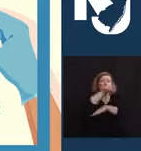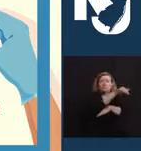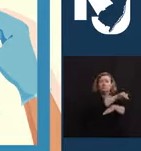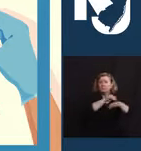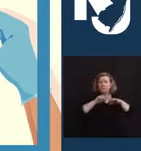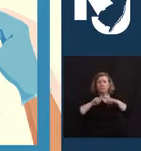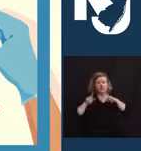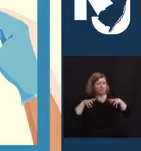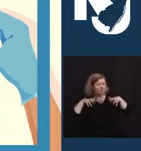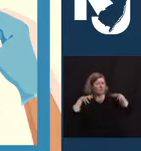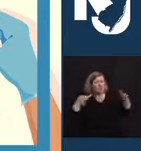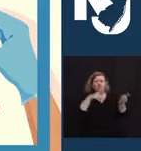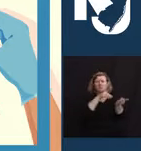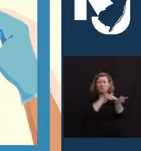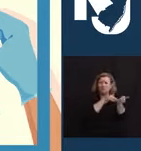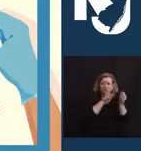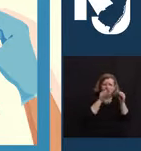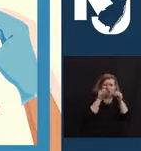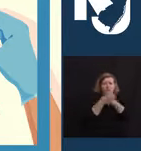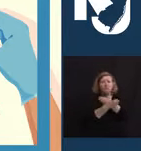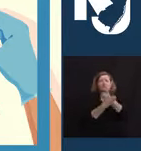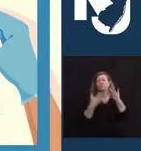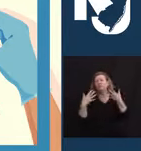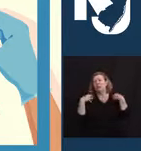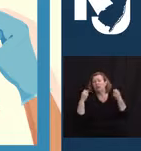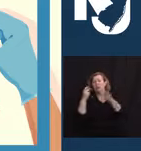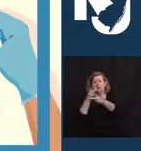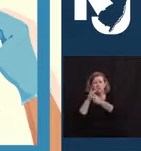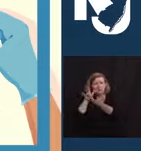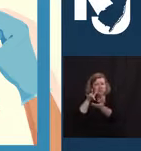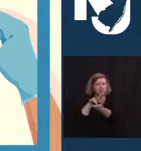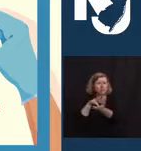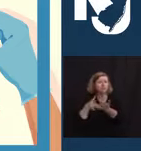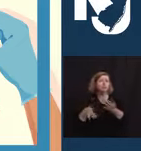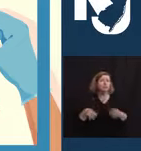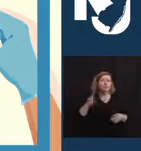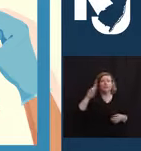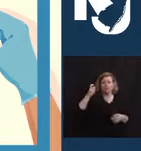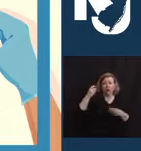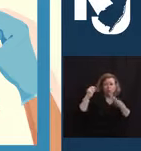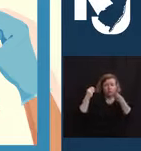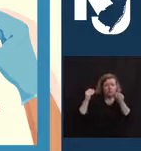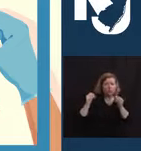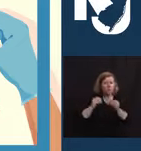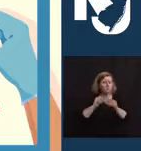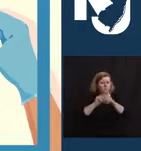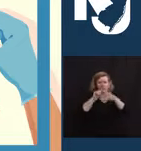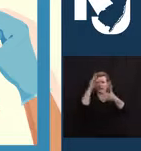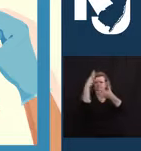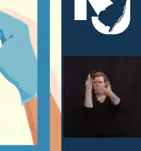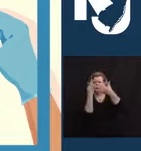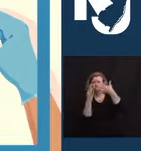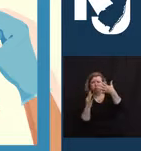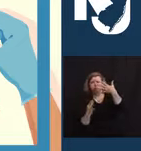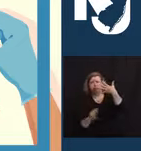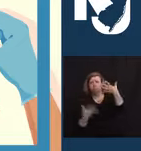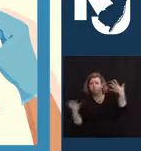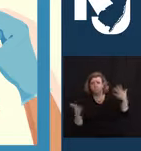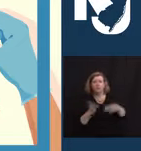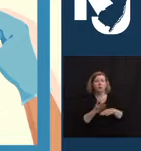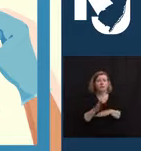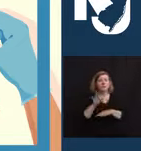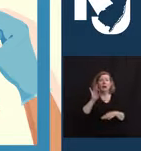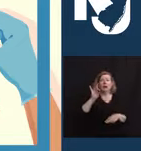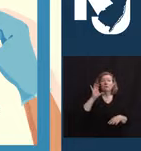doctors' offices and local health care centers and pharmacies. Last check, my number is we are now well over 800